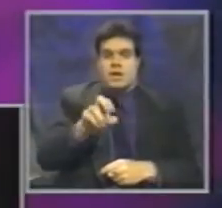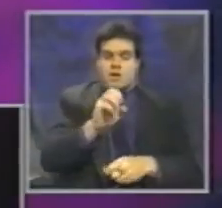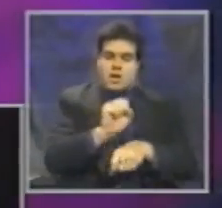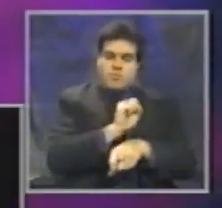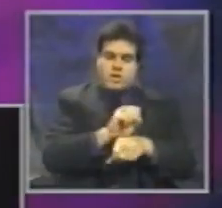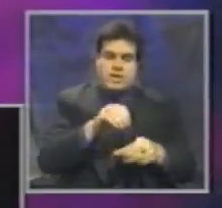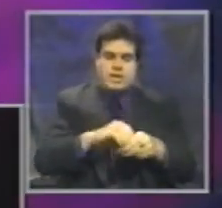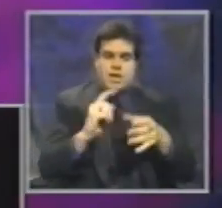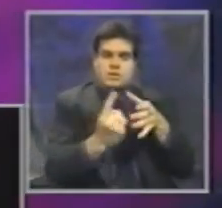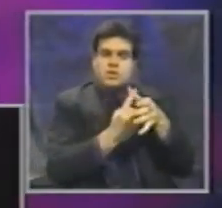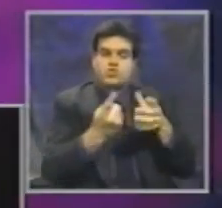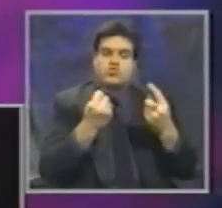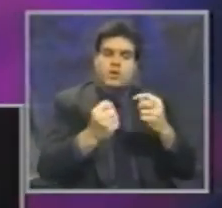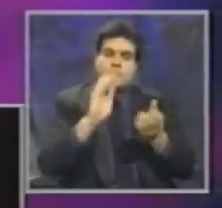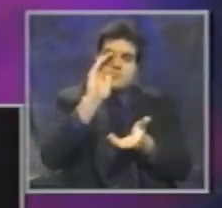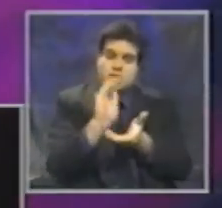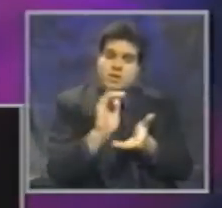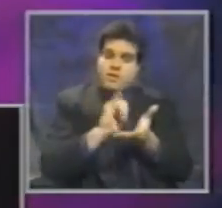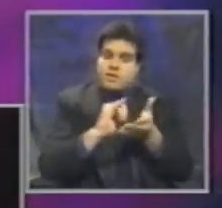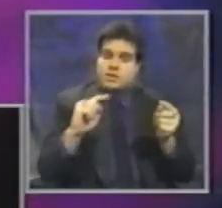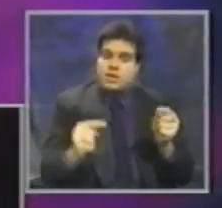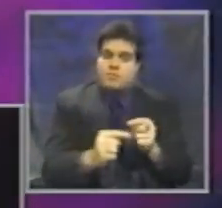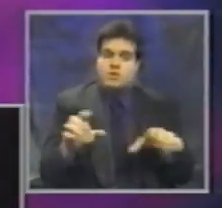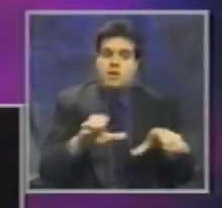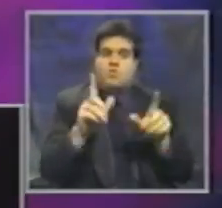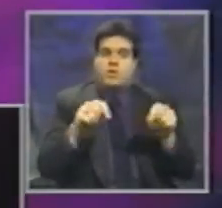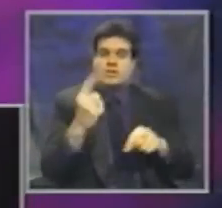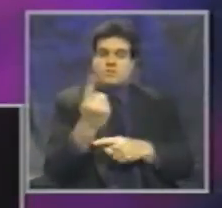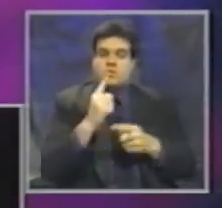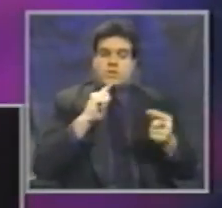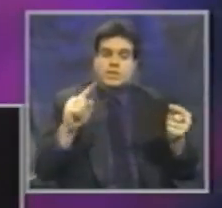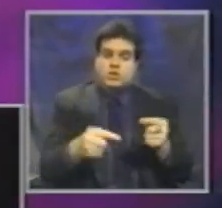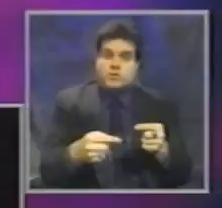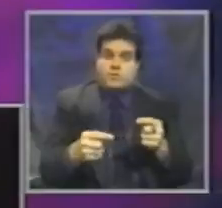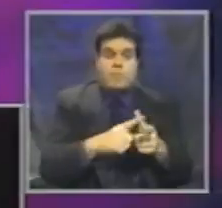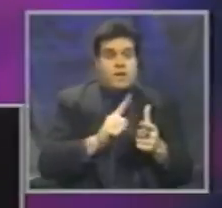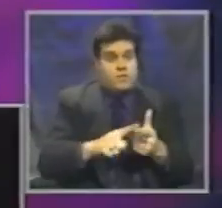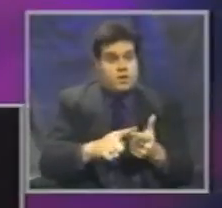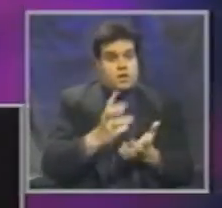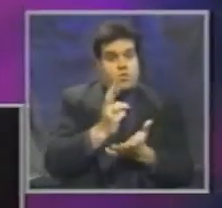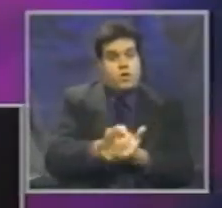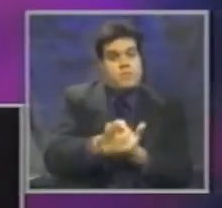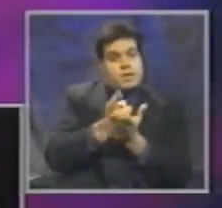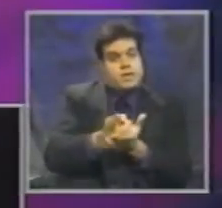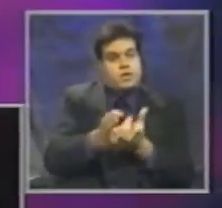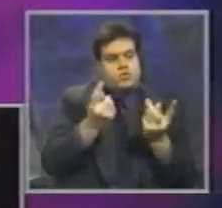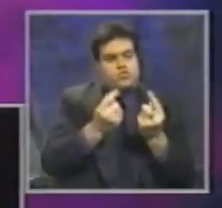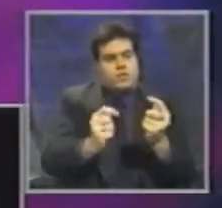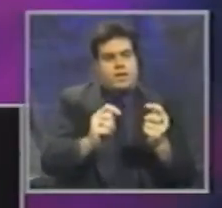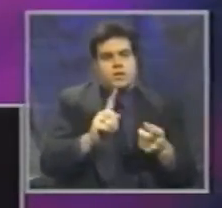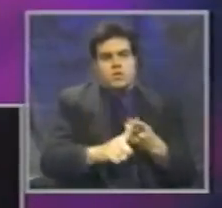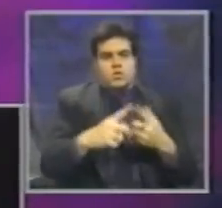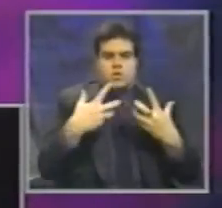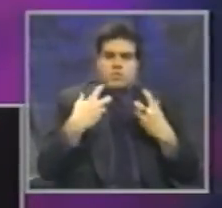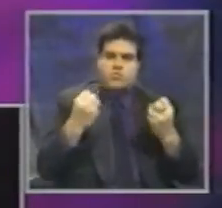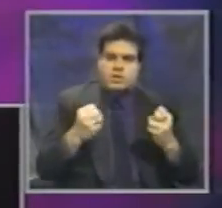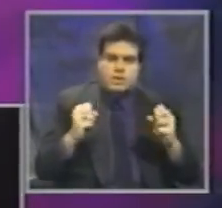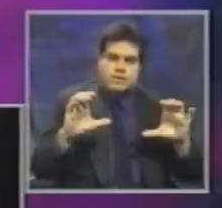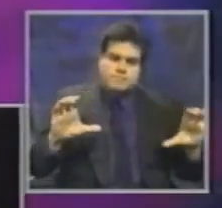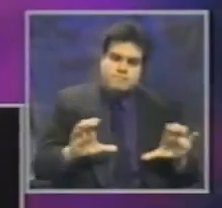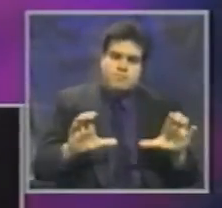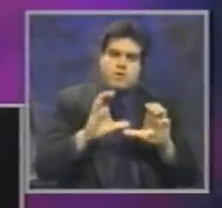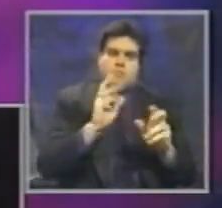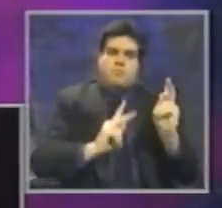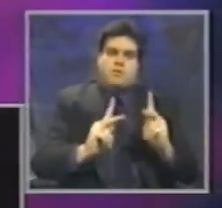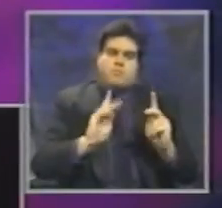tried to minimize the damage done once someone was injured. And then rehabilitation tried to aggressively bring people back to